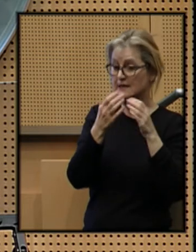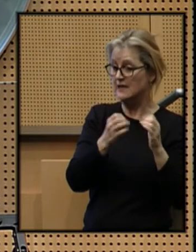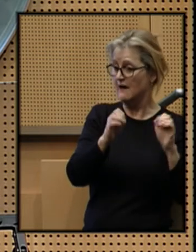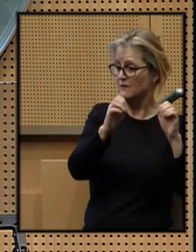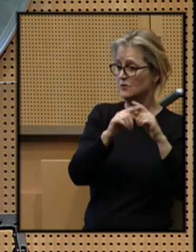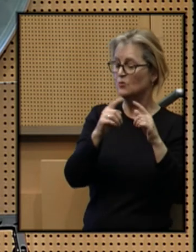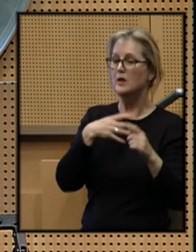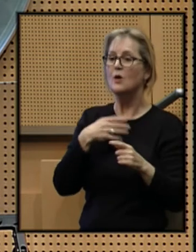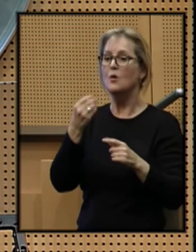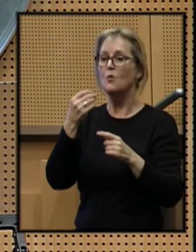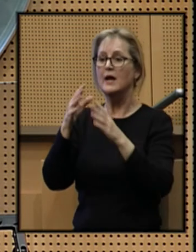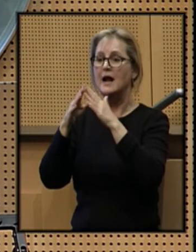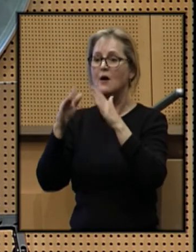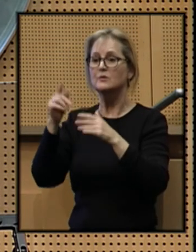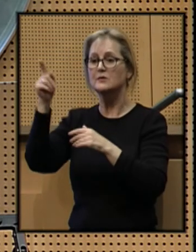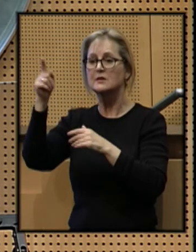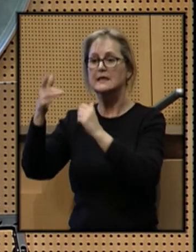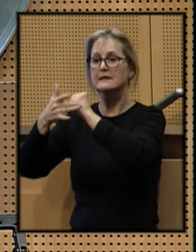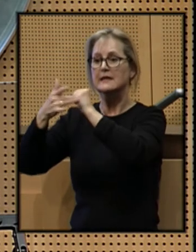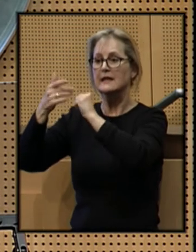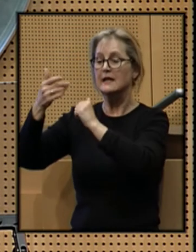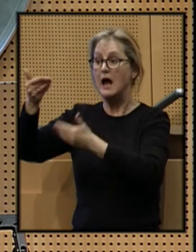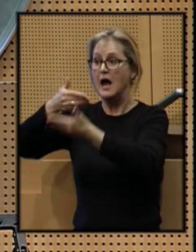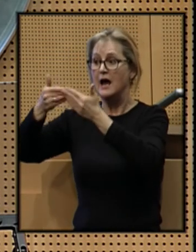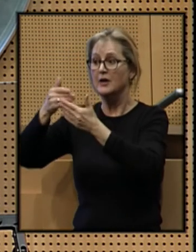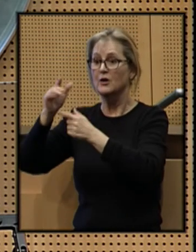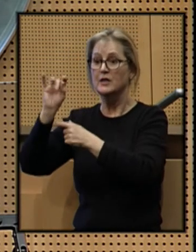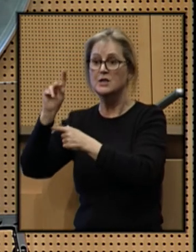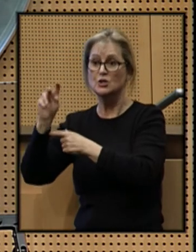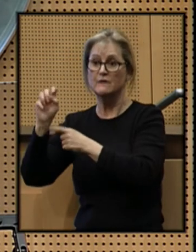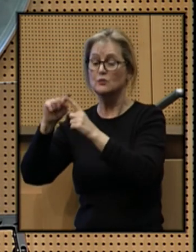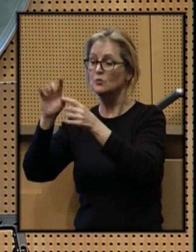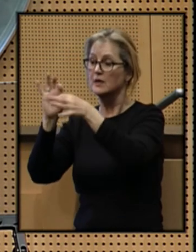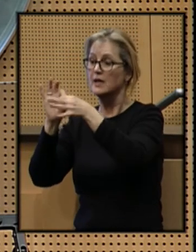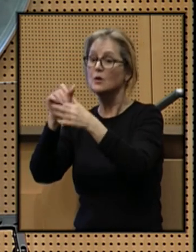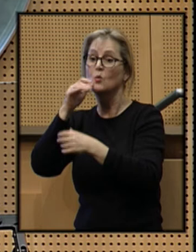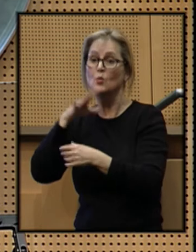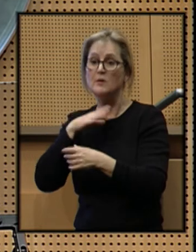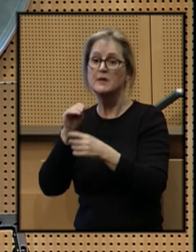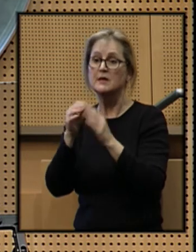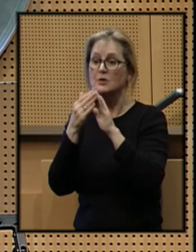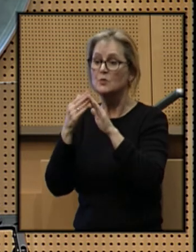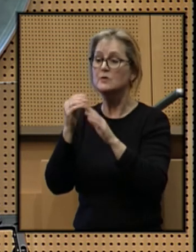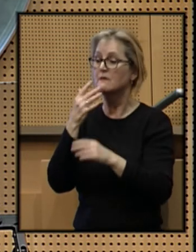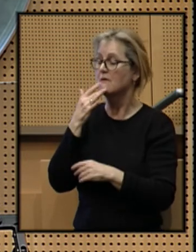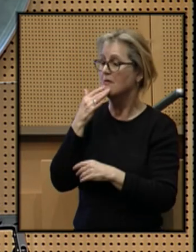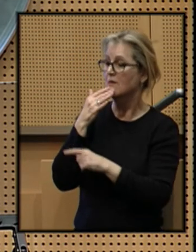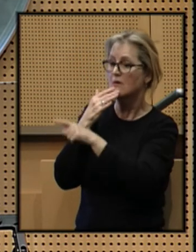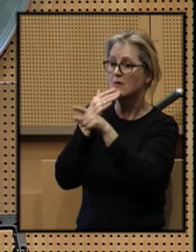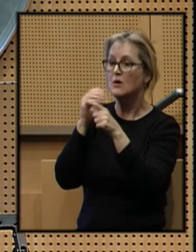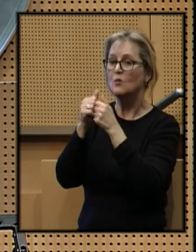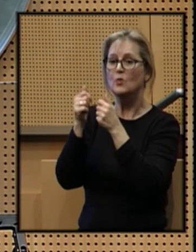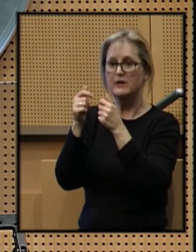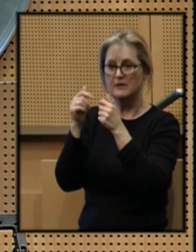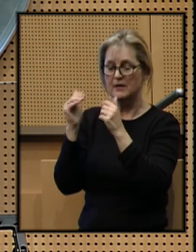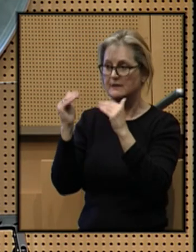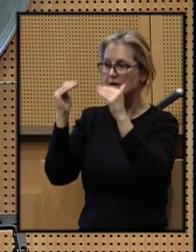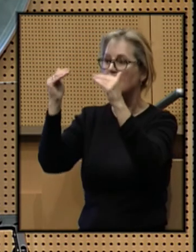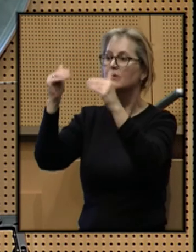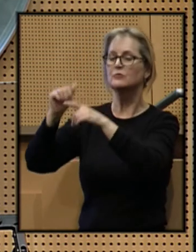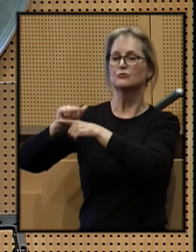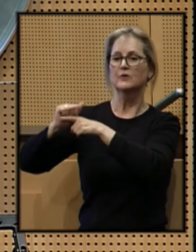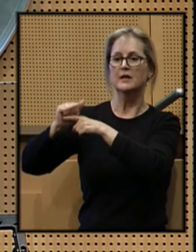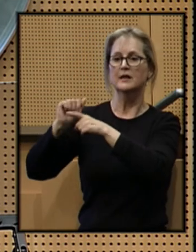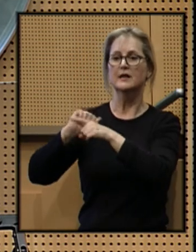with the White House's Tech Hire Initiative to connect women and communities of color with accelerated training